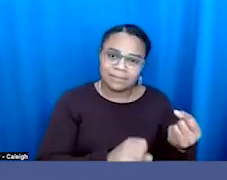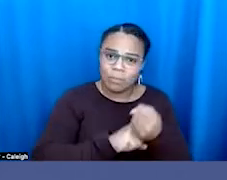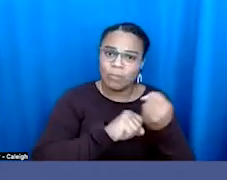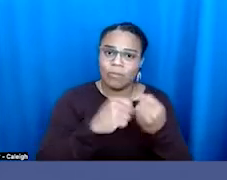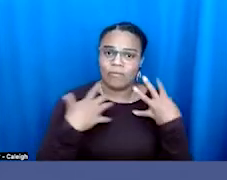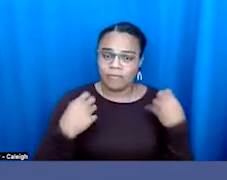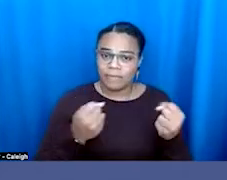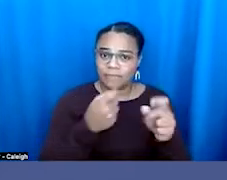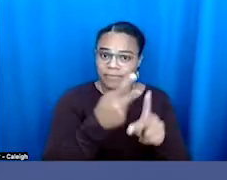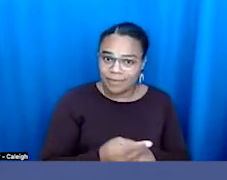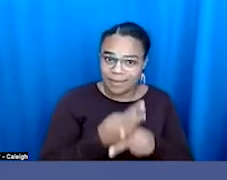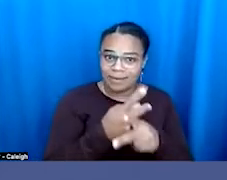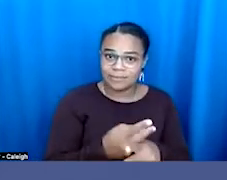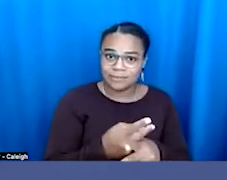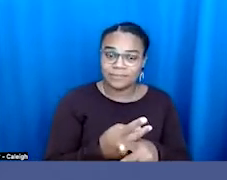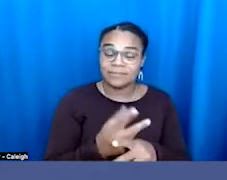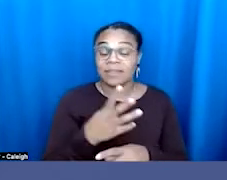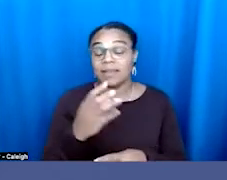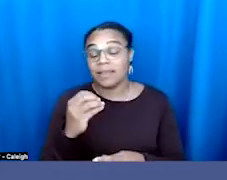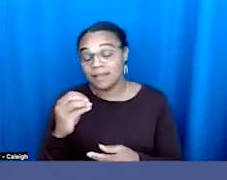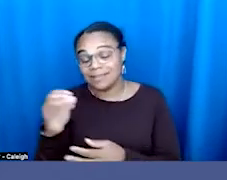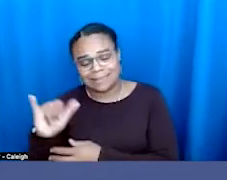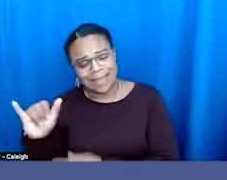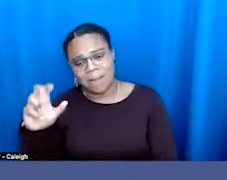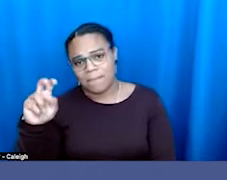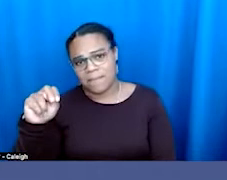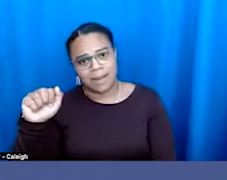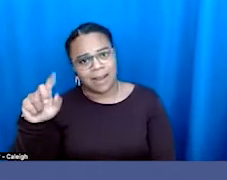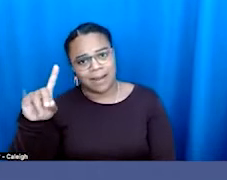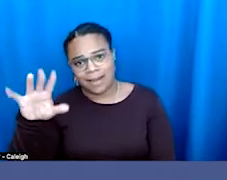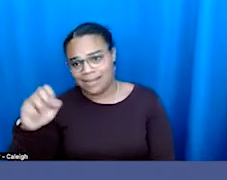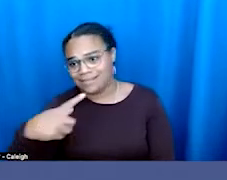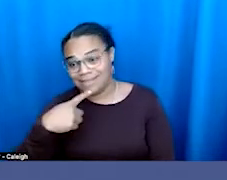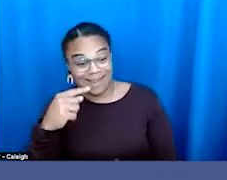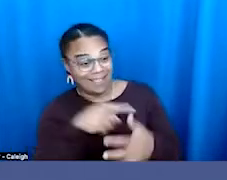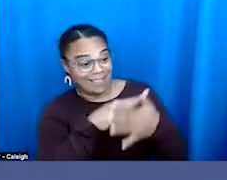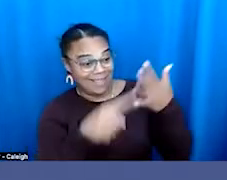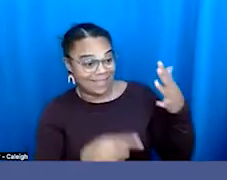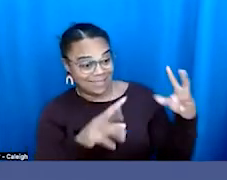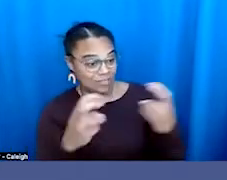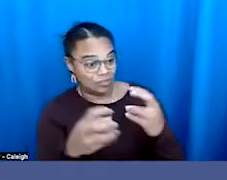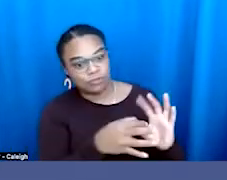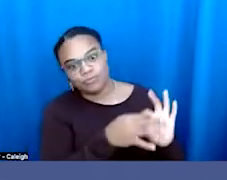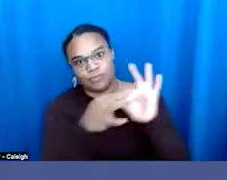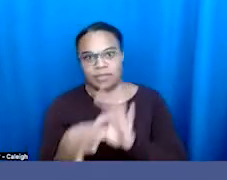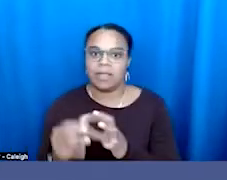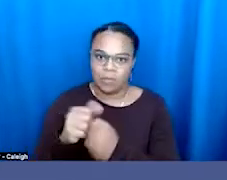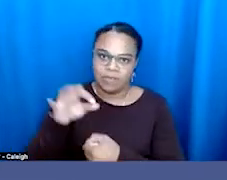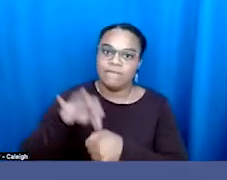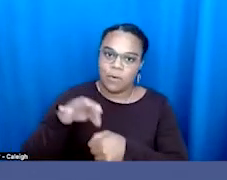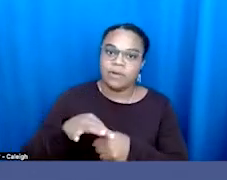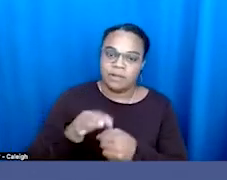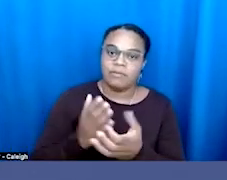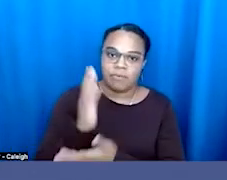you know, this is coupled again, as Nadine highlighted with voting rights legislation, they've been trying for years to shrink the